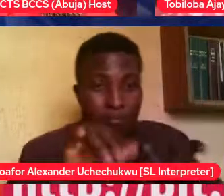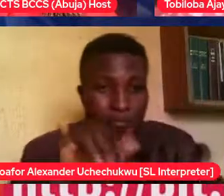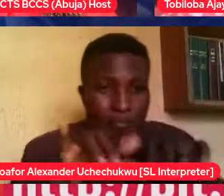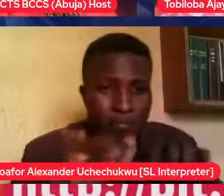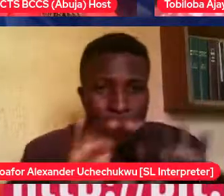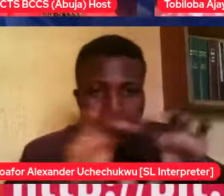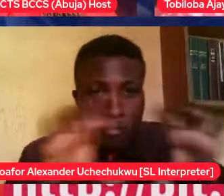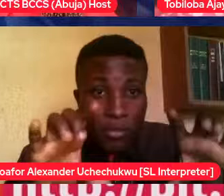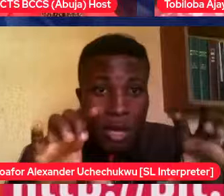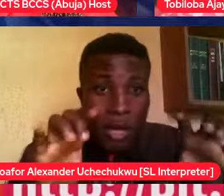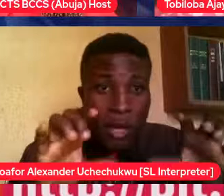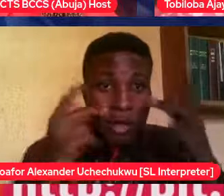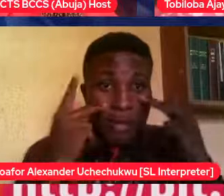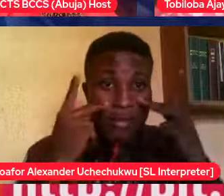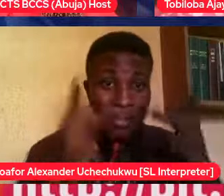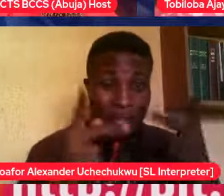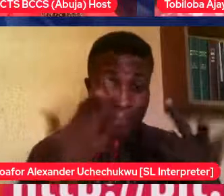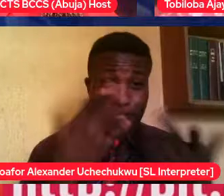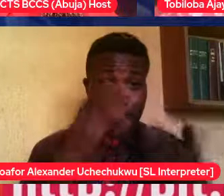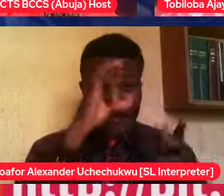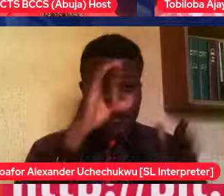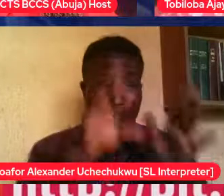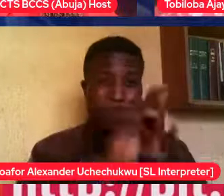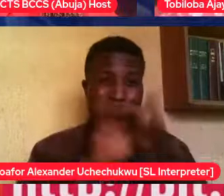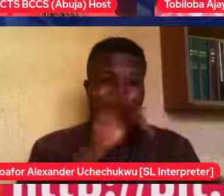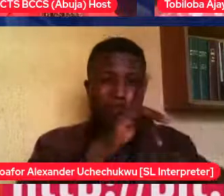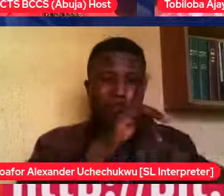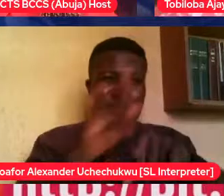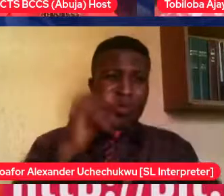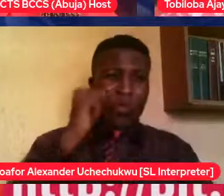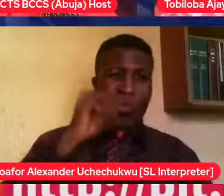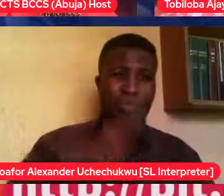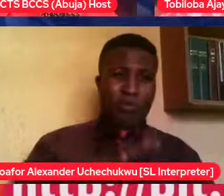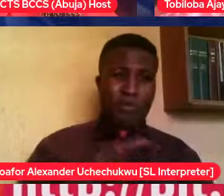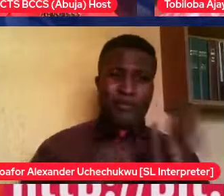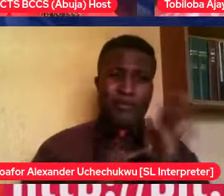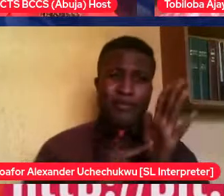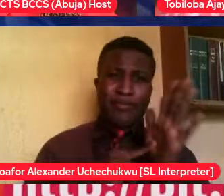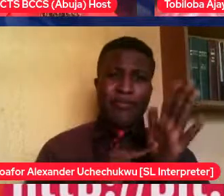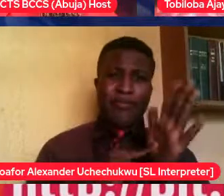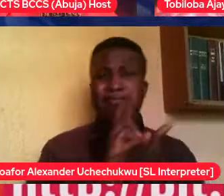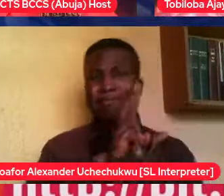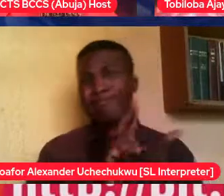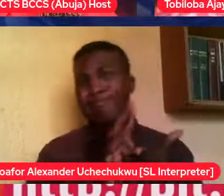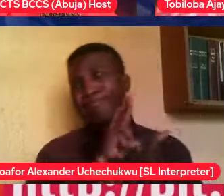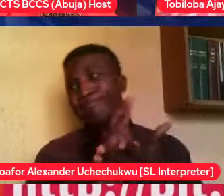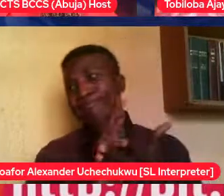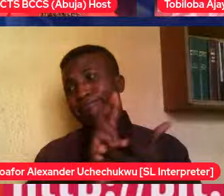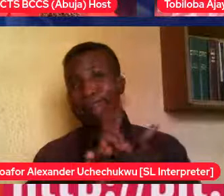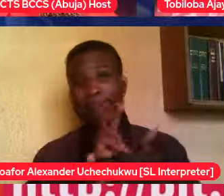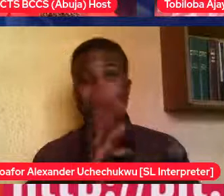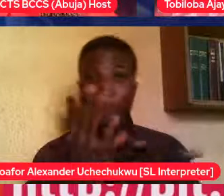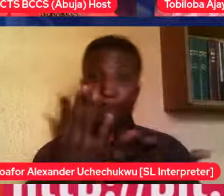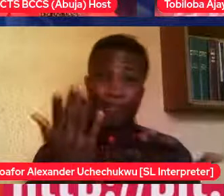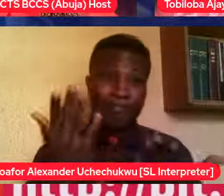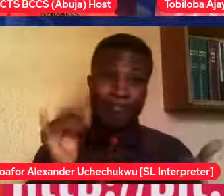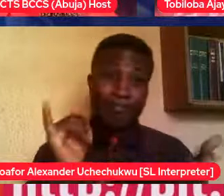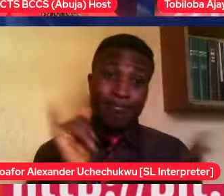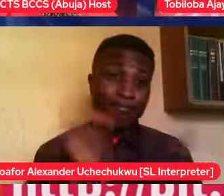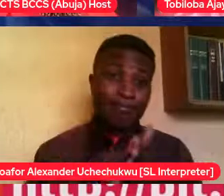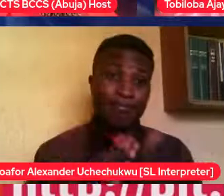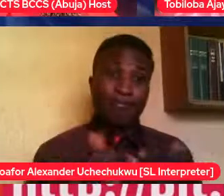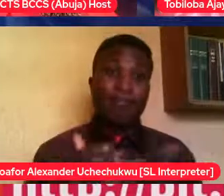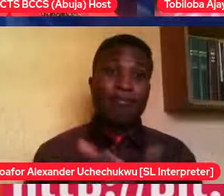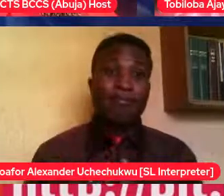then they pop up and all of that. So that's where we are now. Because even that, I'm thinking, okay, why take him completely off the internet?